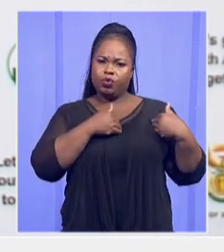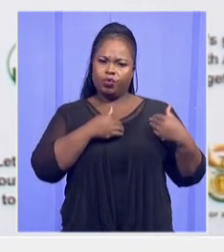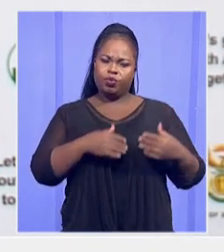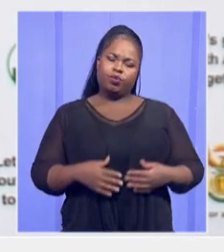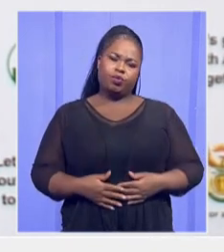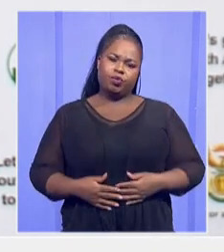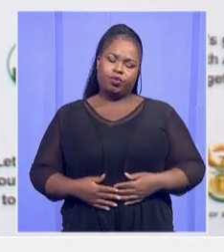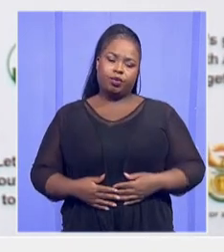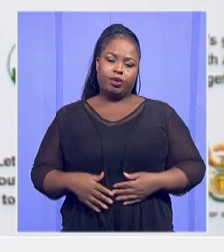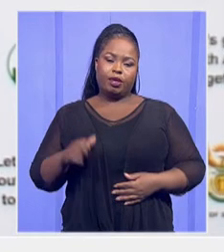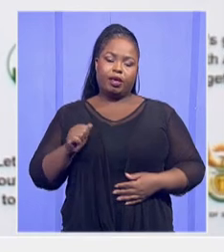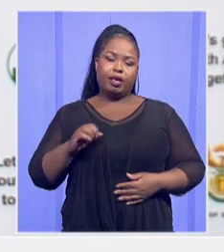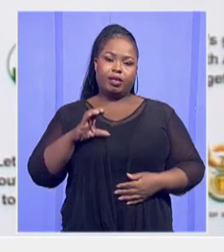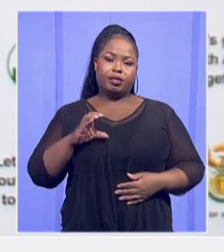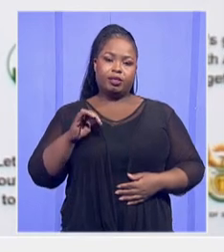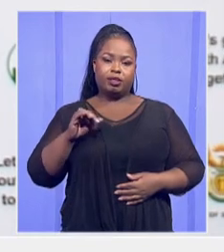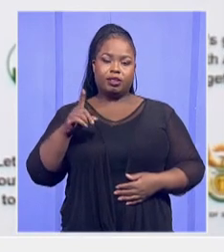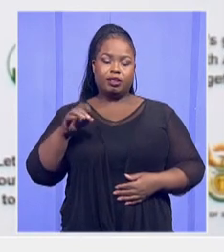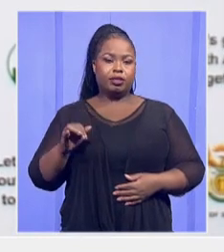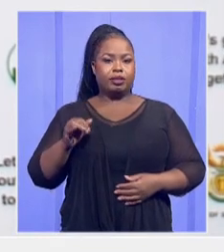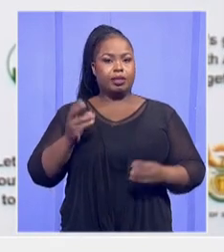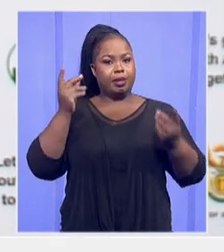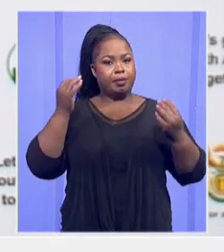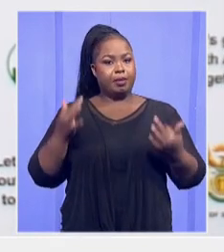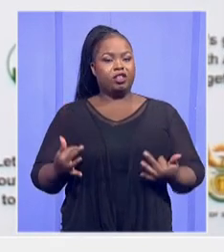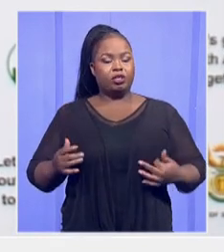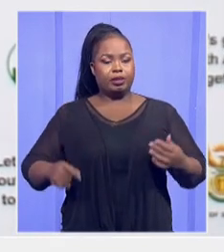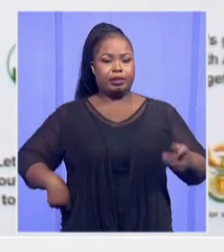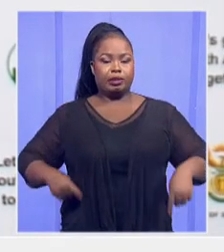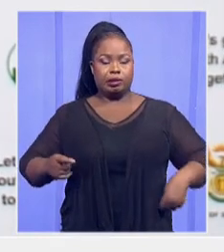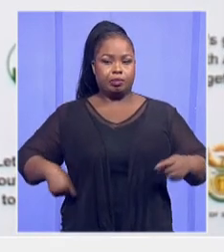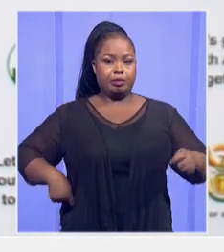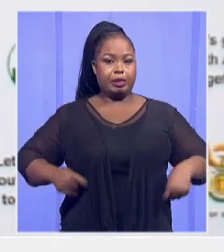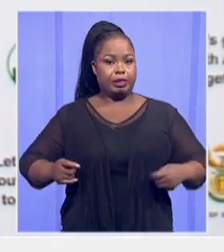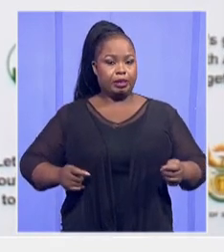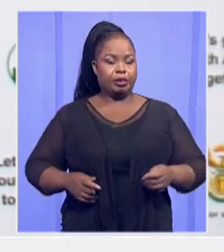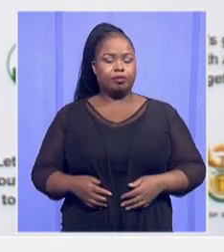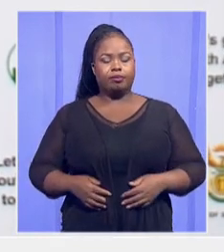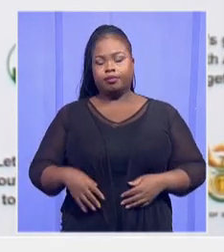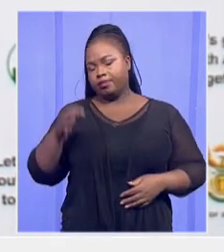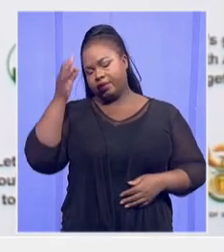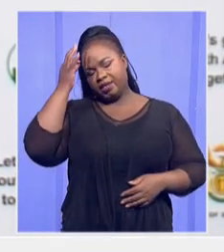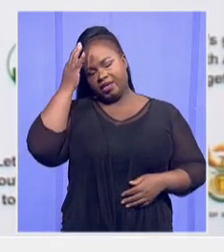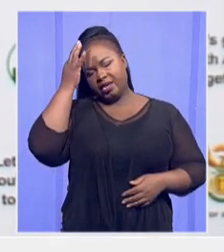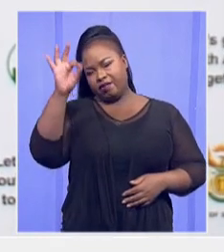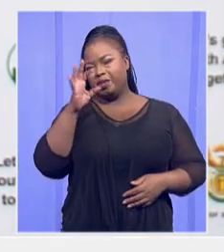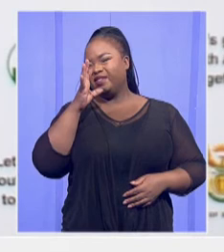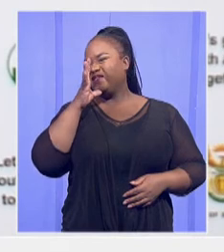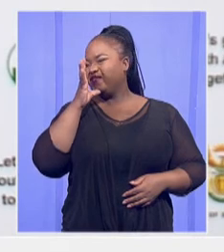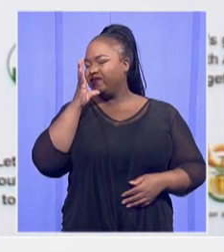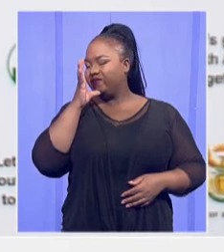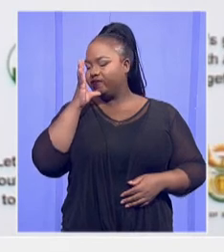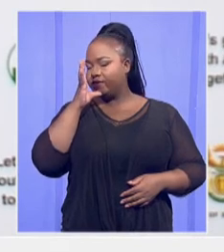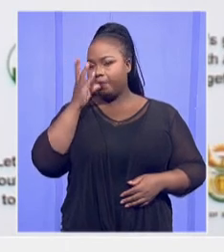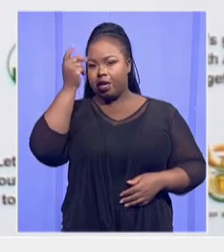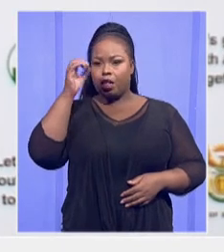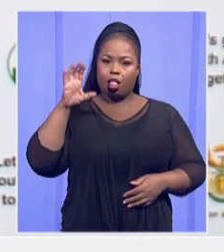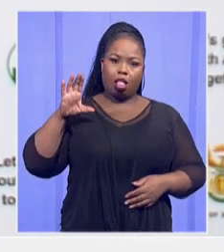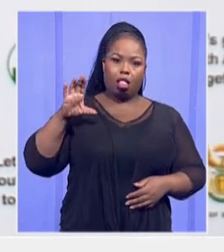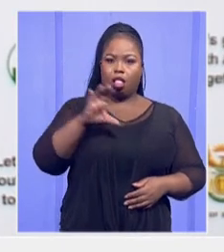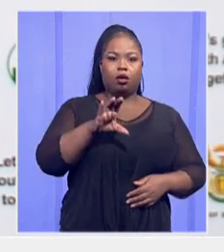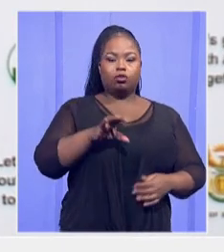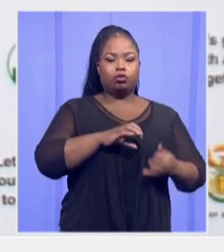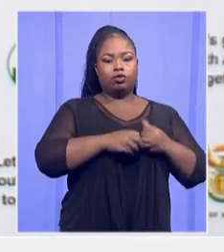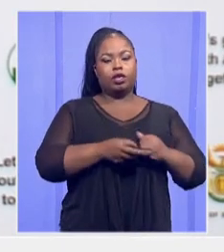ACID, budget and expenditure. Government has invested a lot of money in dealing with this problem. You will see